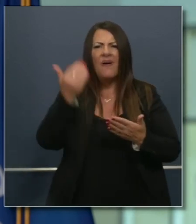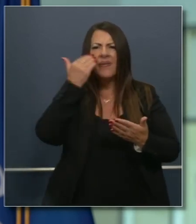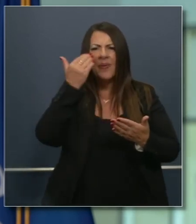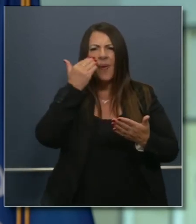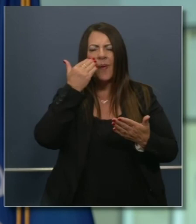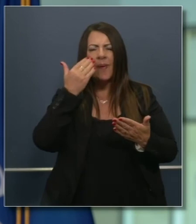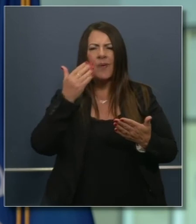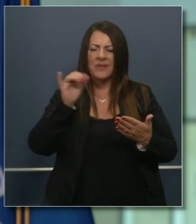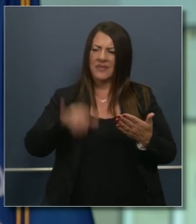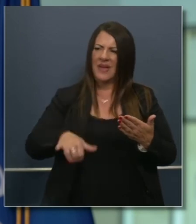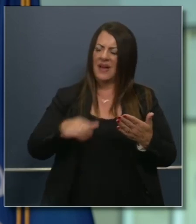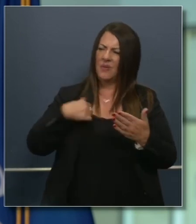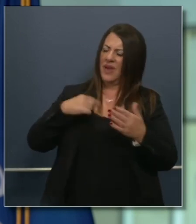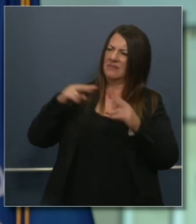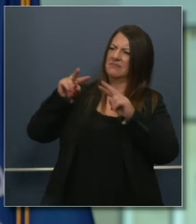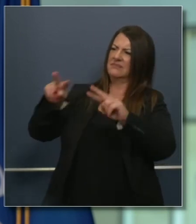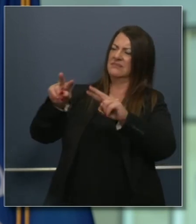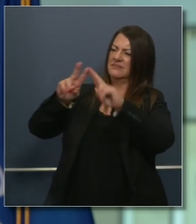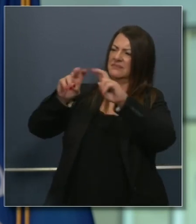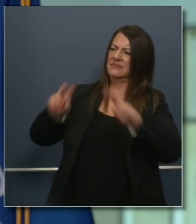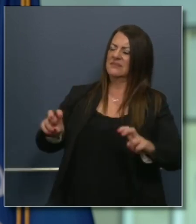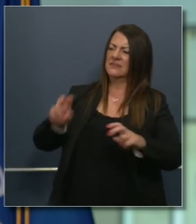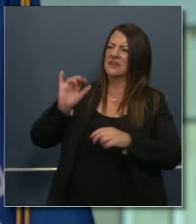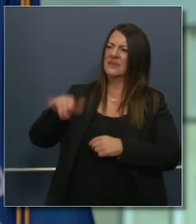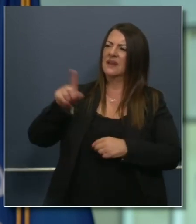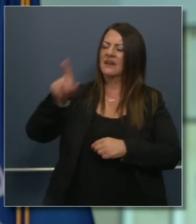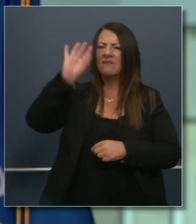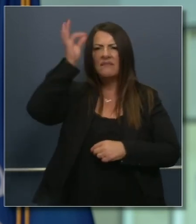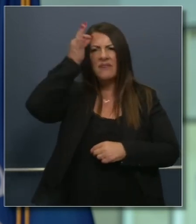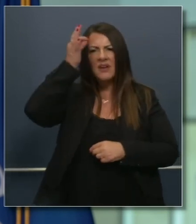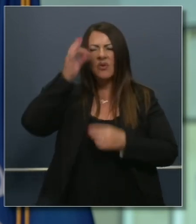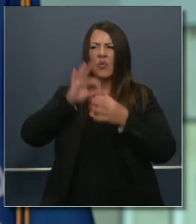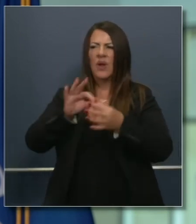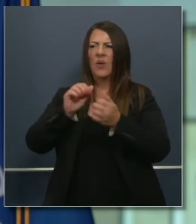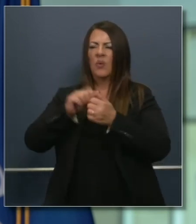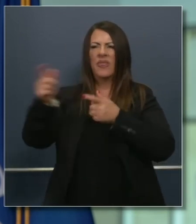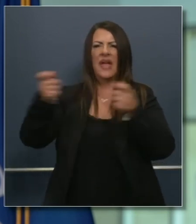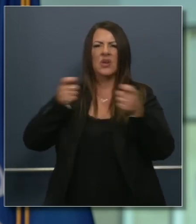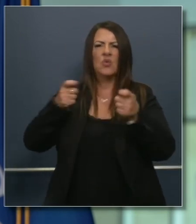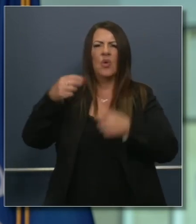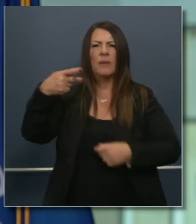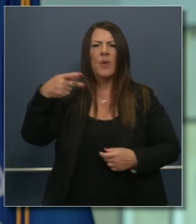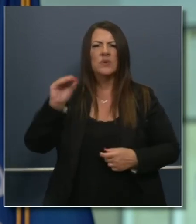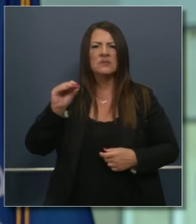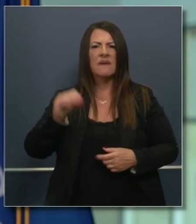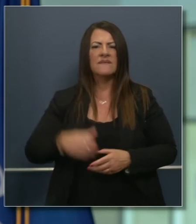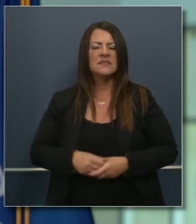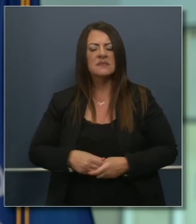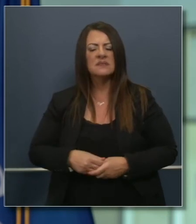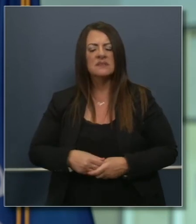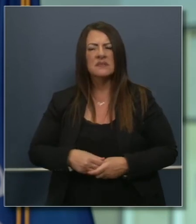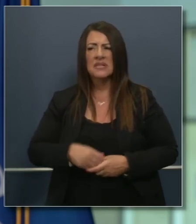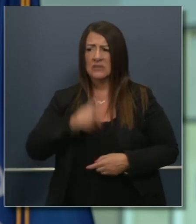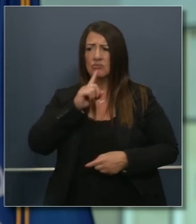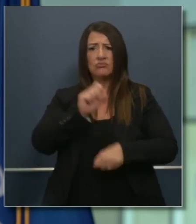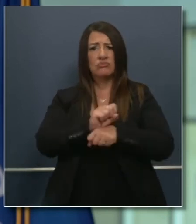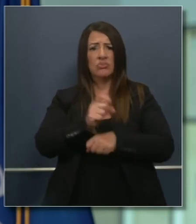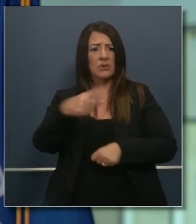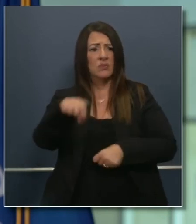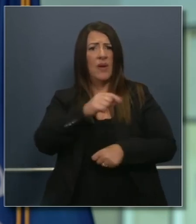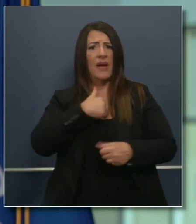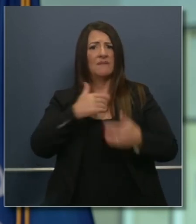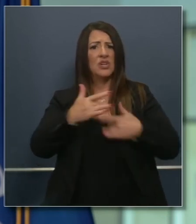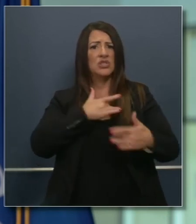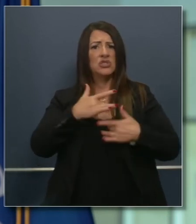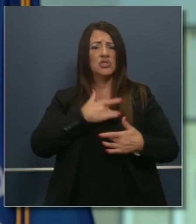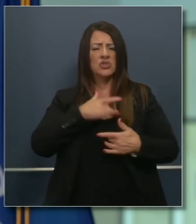would assess the situation accordingly and assert, I think, similar sentiment around legitimate concern about